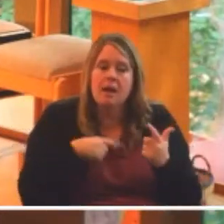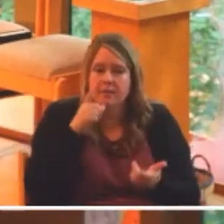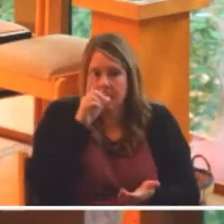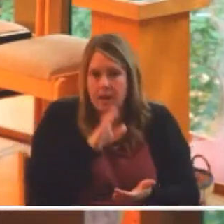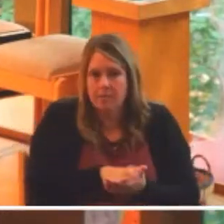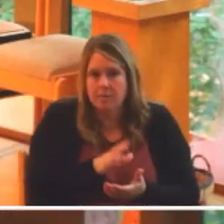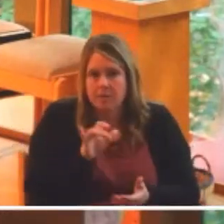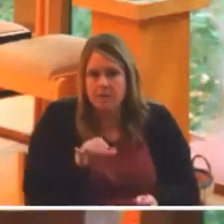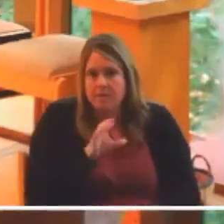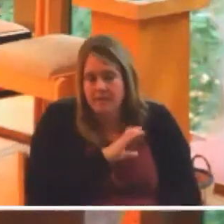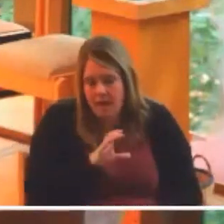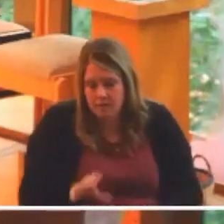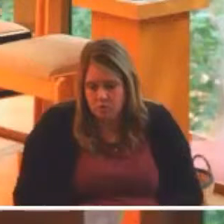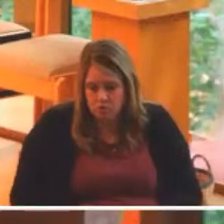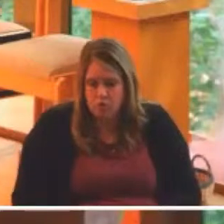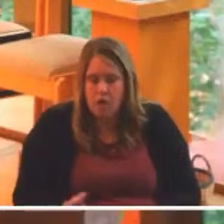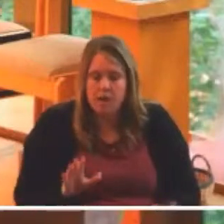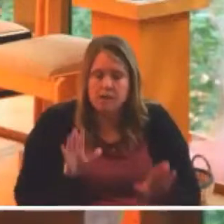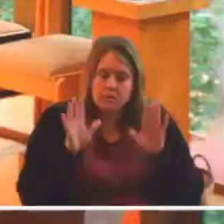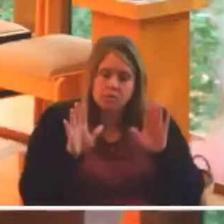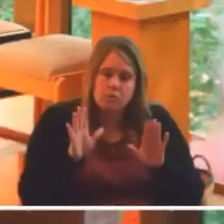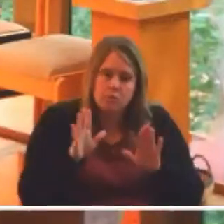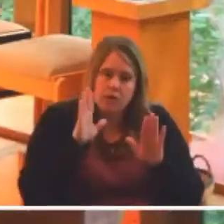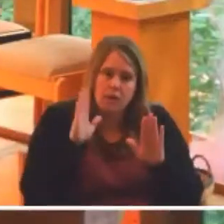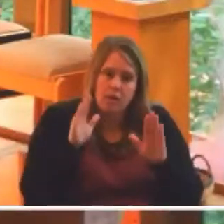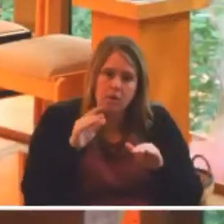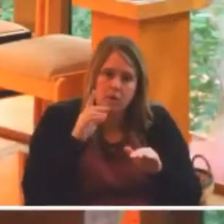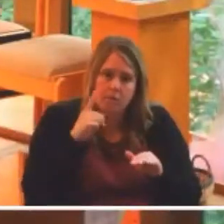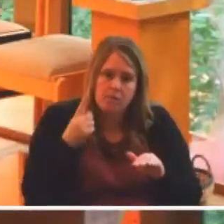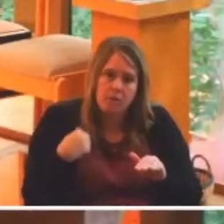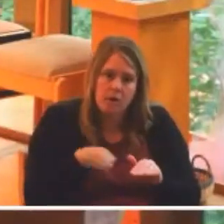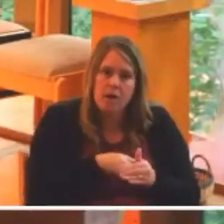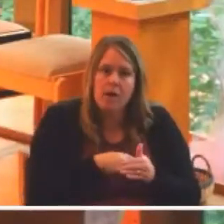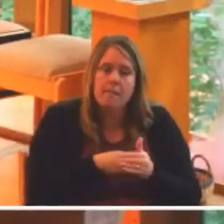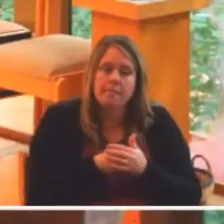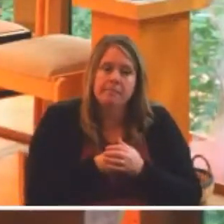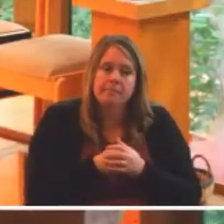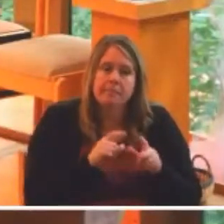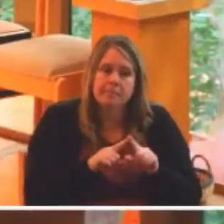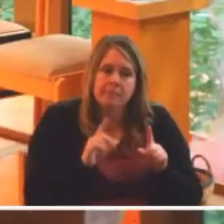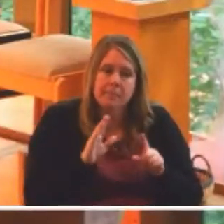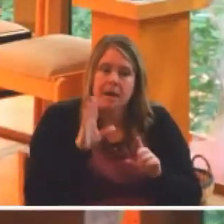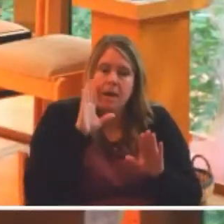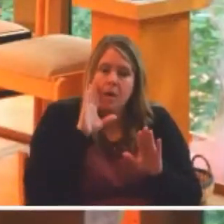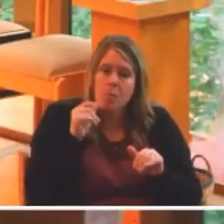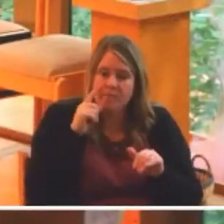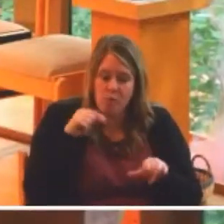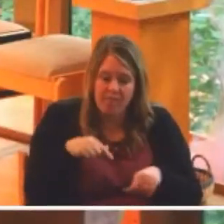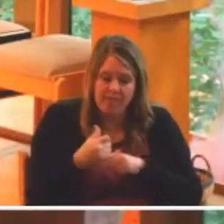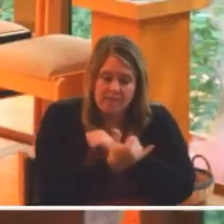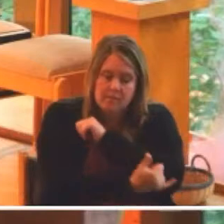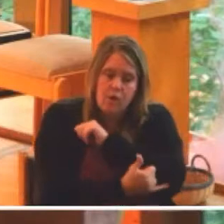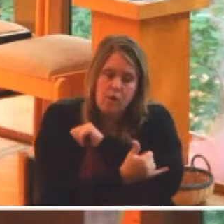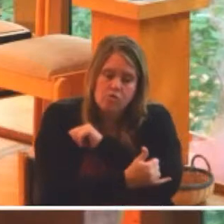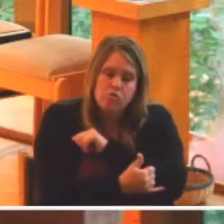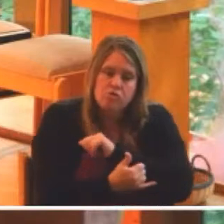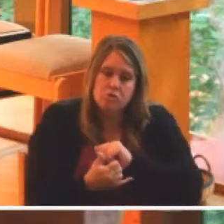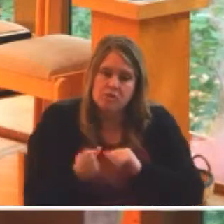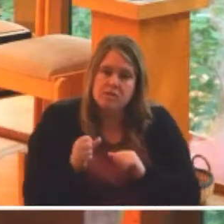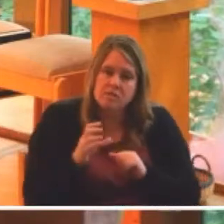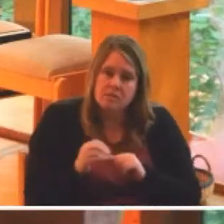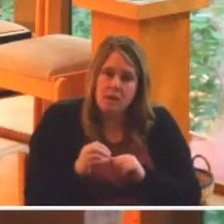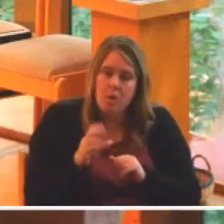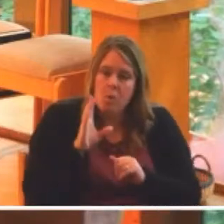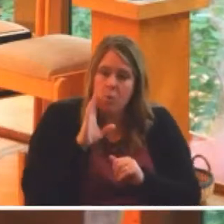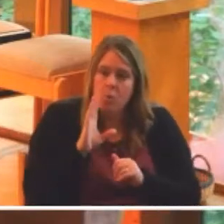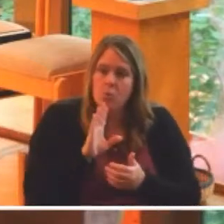that's Christ's great hope for us, that happens to also be my great hope for this country, that we might find ourselves in a place